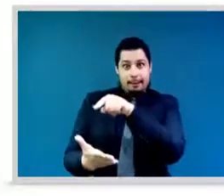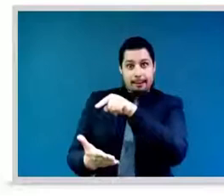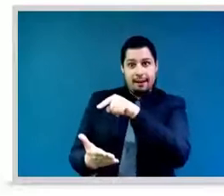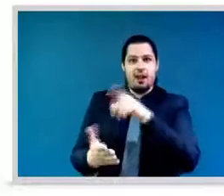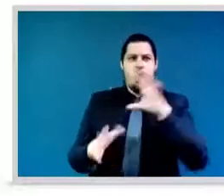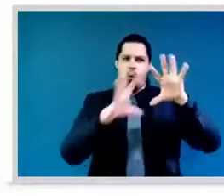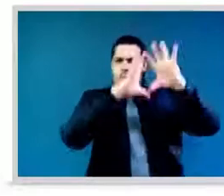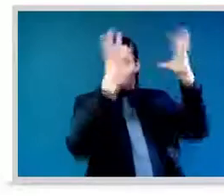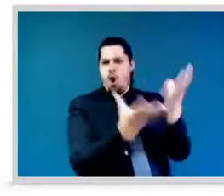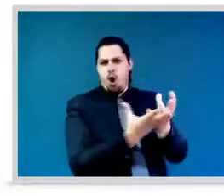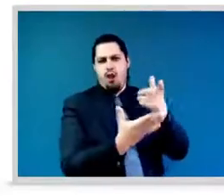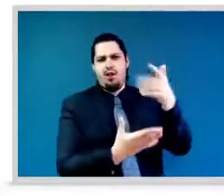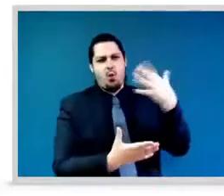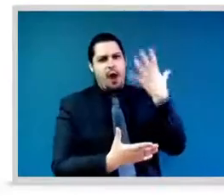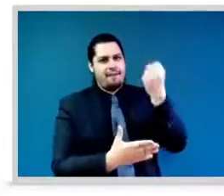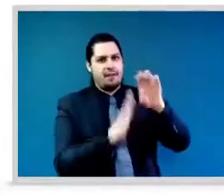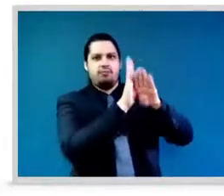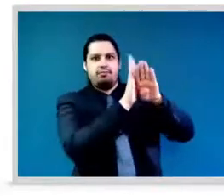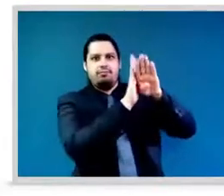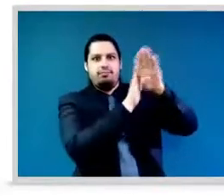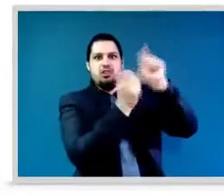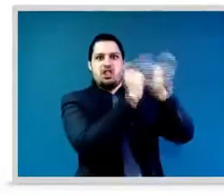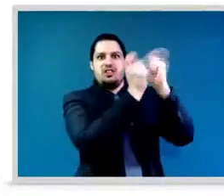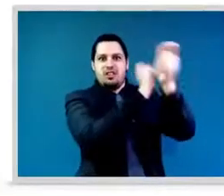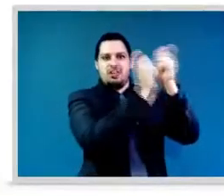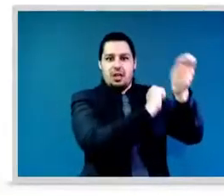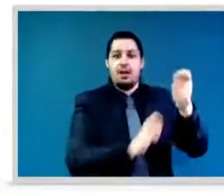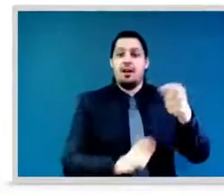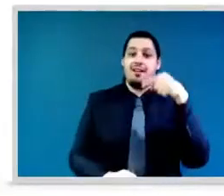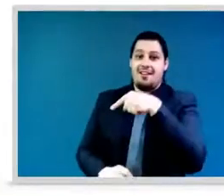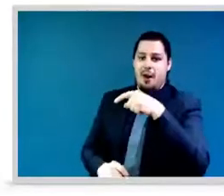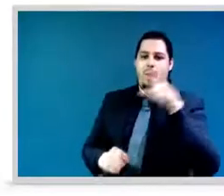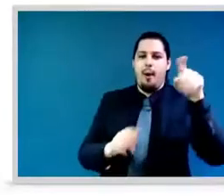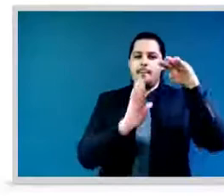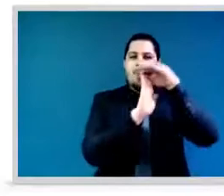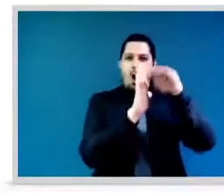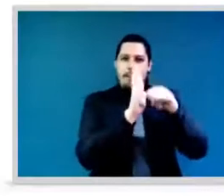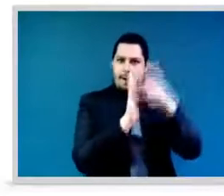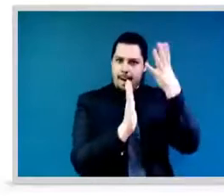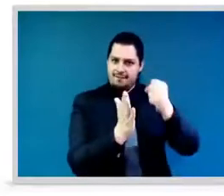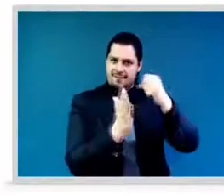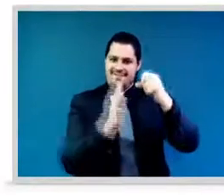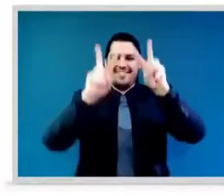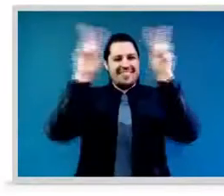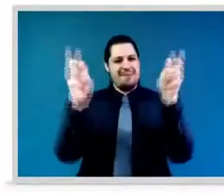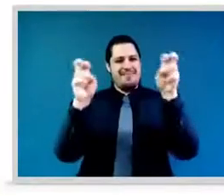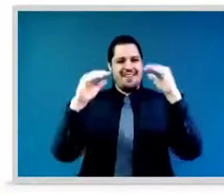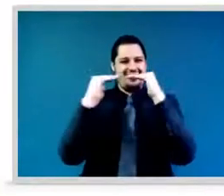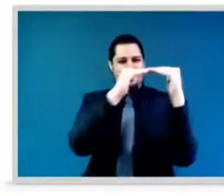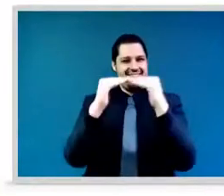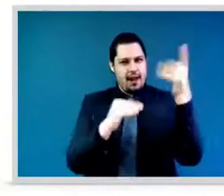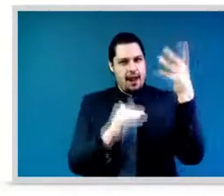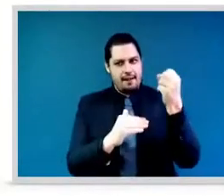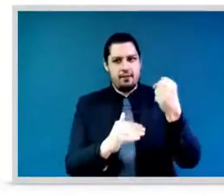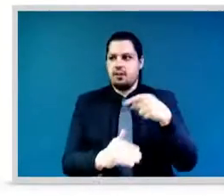environment that we are operating our program related to gender equality. I think that effort to link the